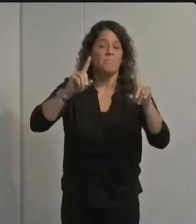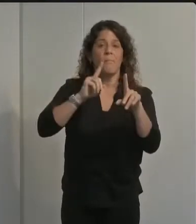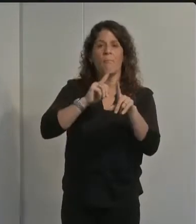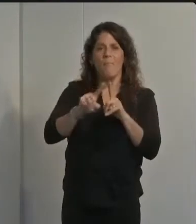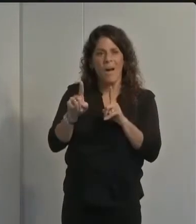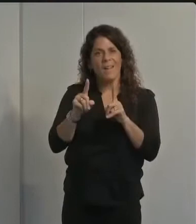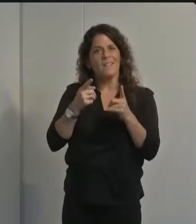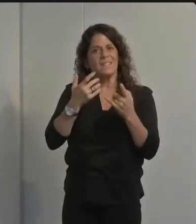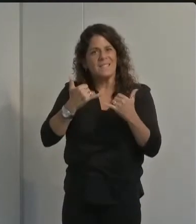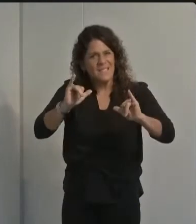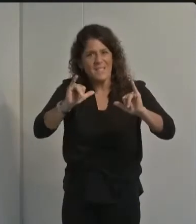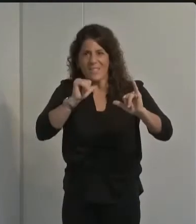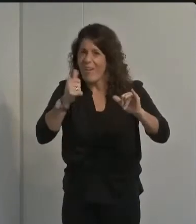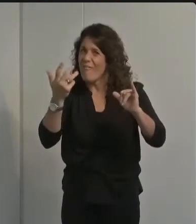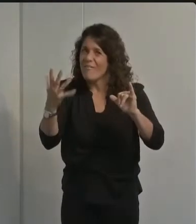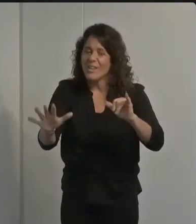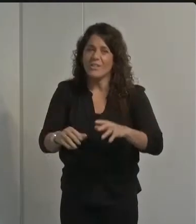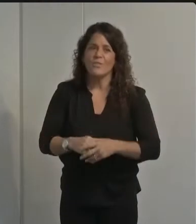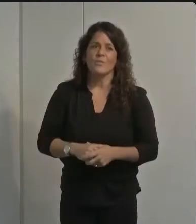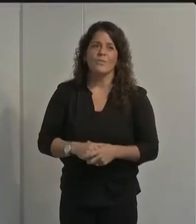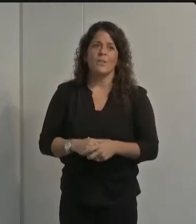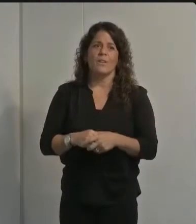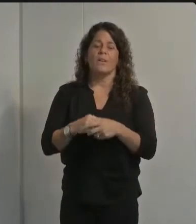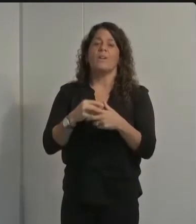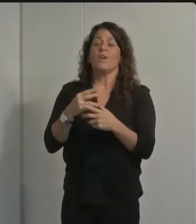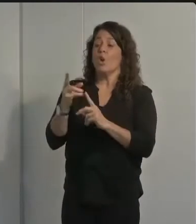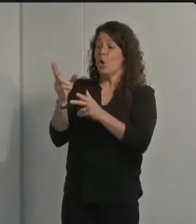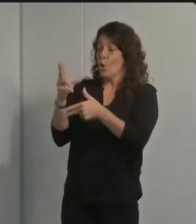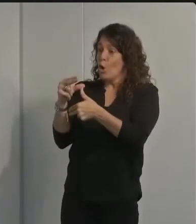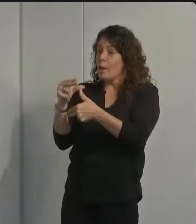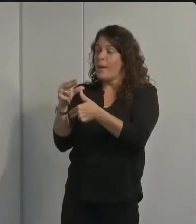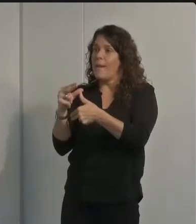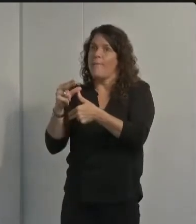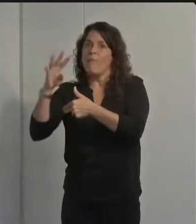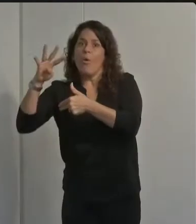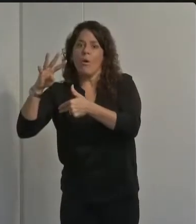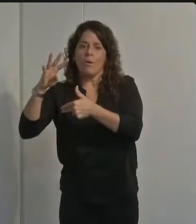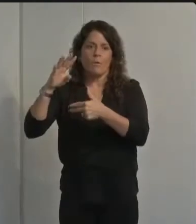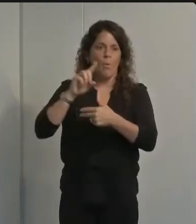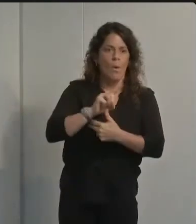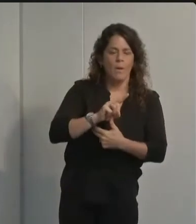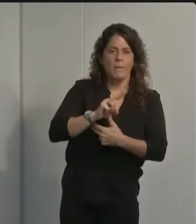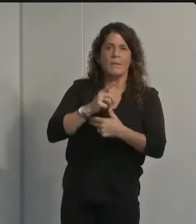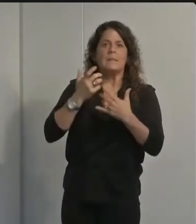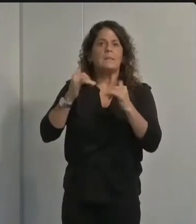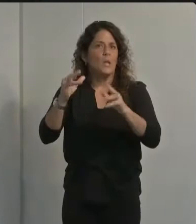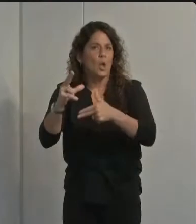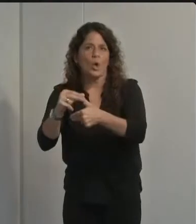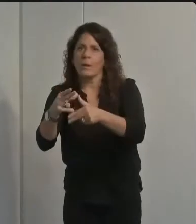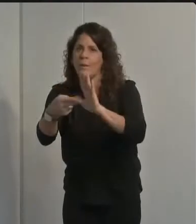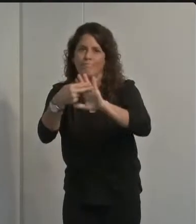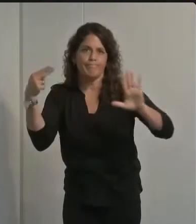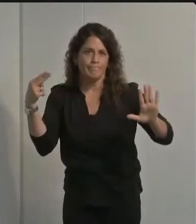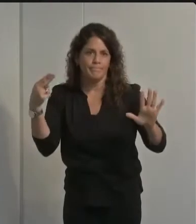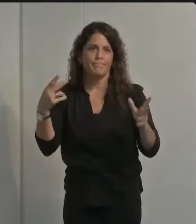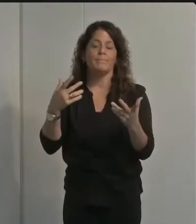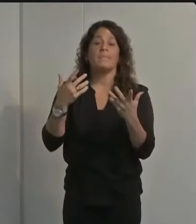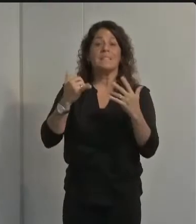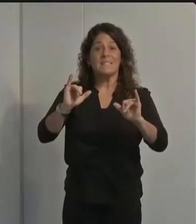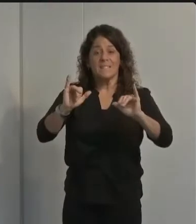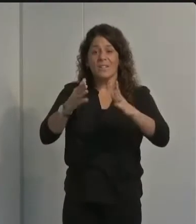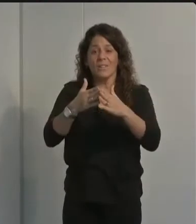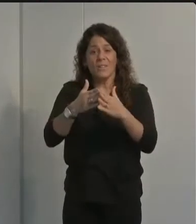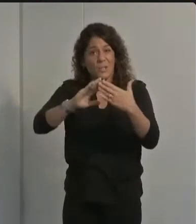hurricane gets downgraded to a category one it's still a hurricane it's still a dangerous situation and much like the community still prepare